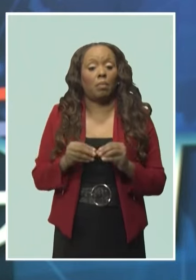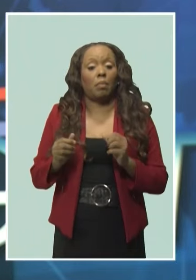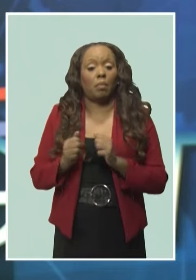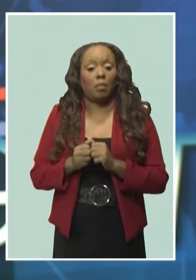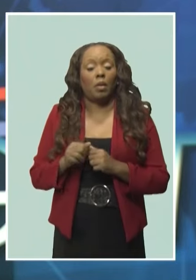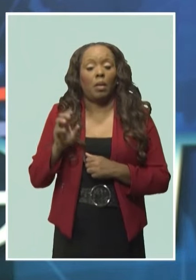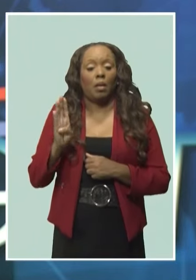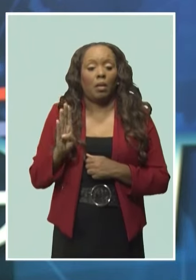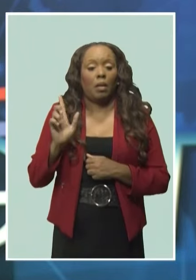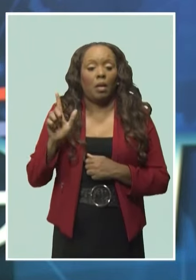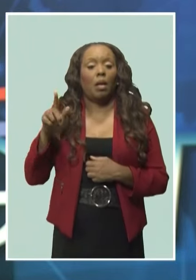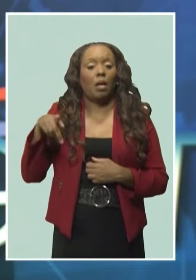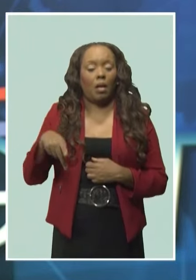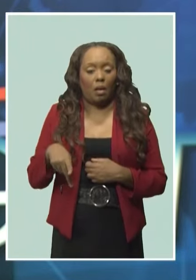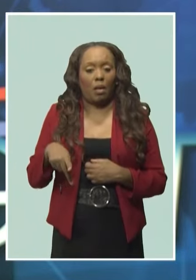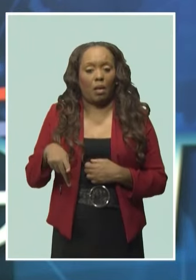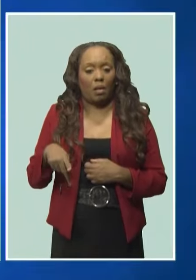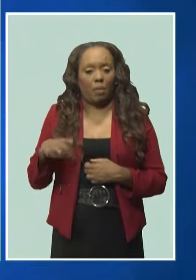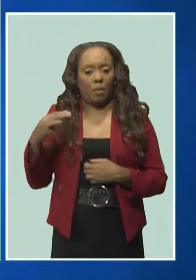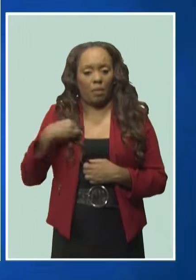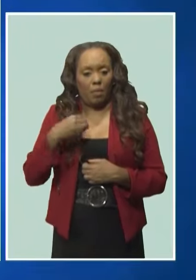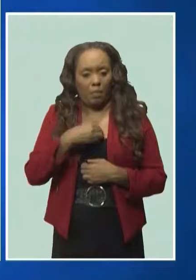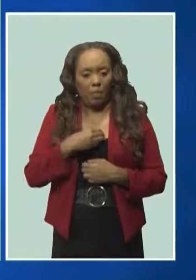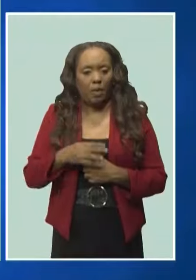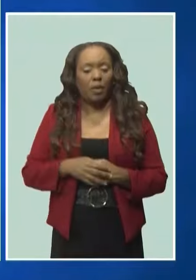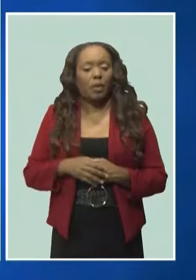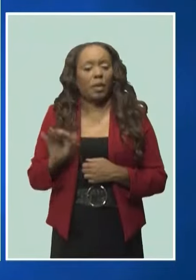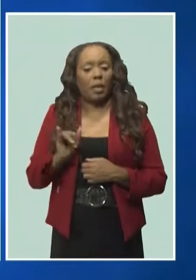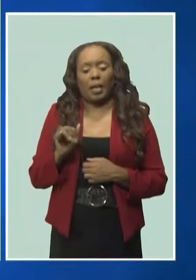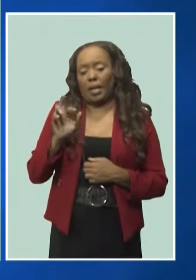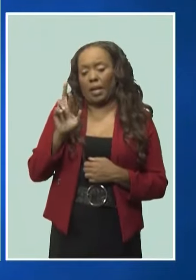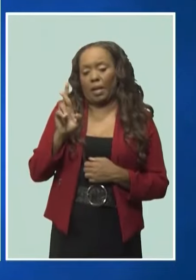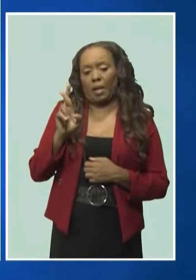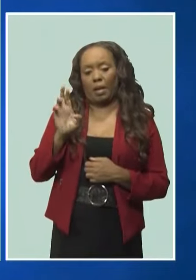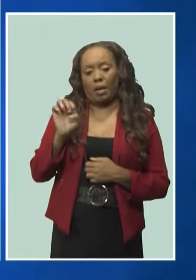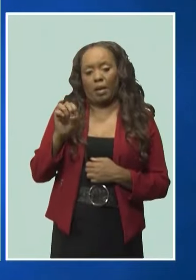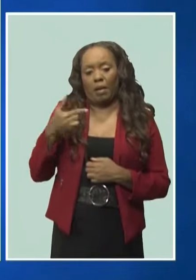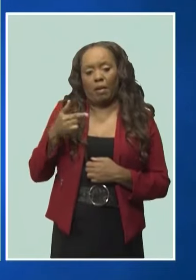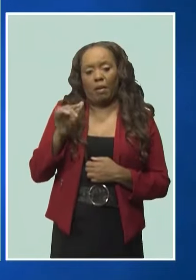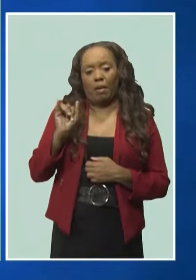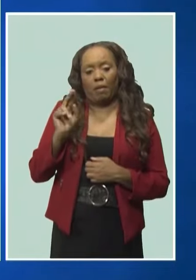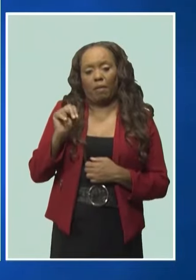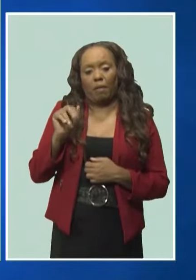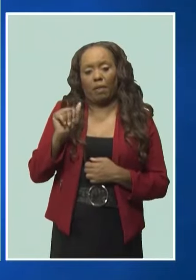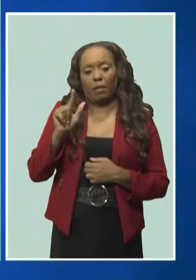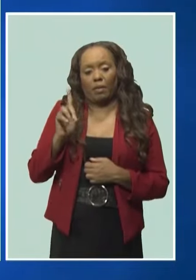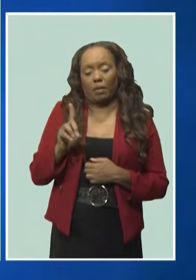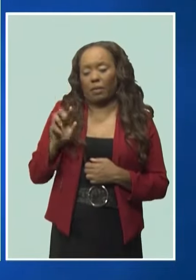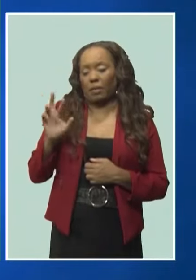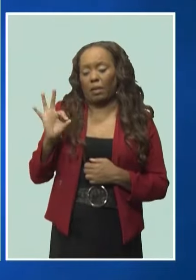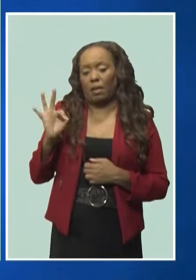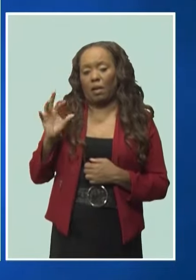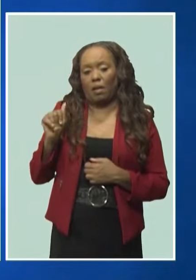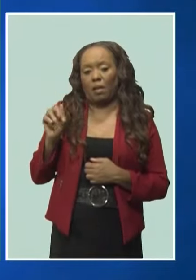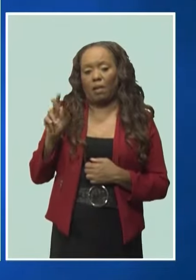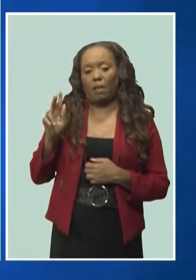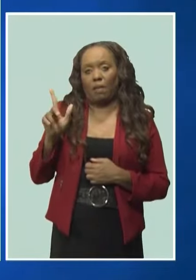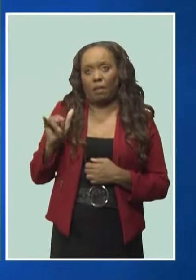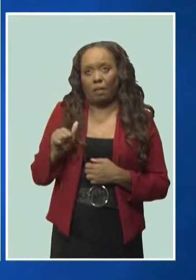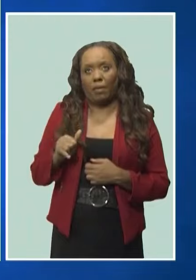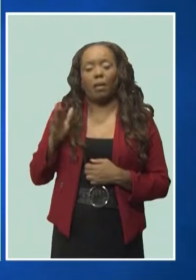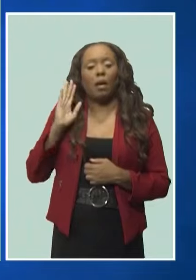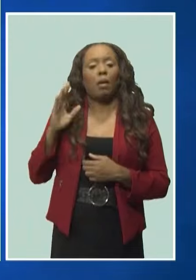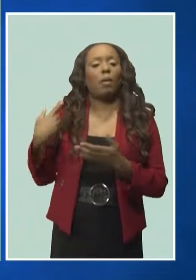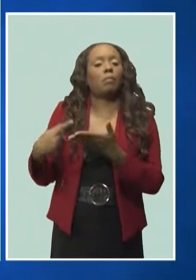members of the Barbados Labour Party, including Chairman, His Honours Senator, the Most Honourable Reginald Farley. He said the talks would focus